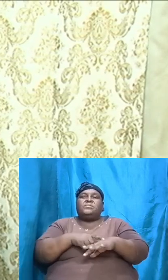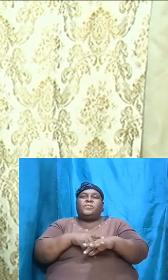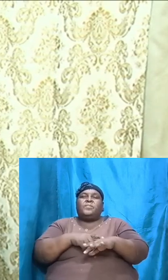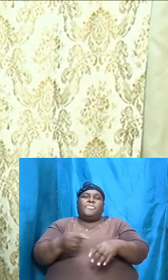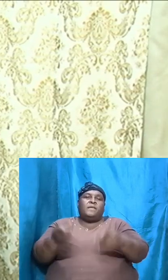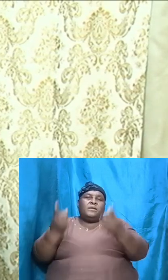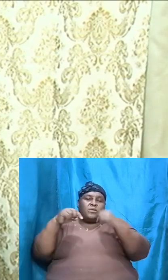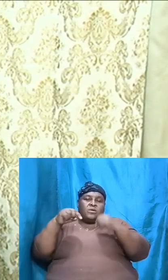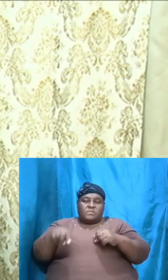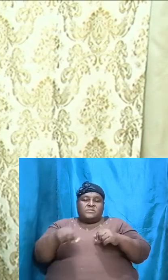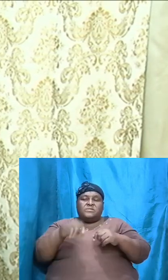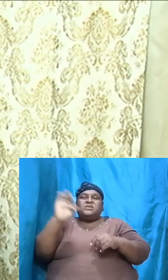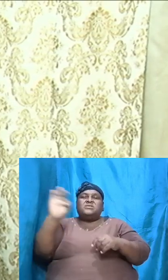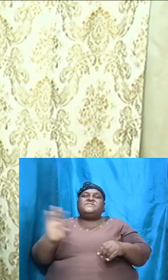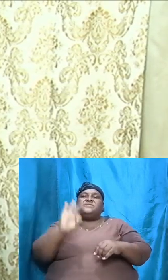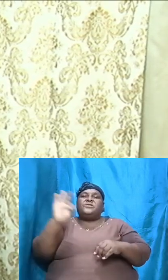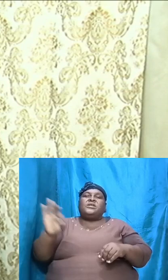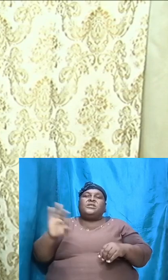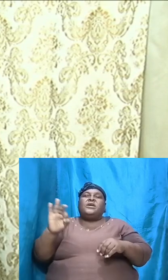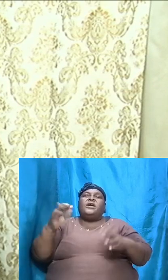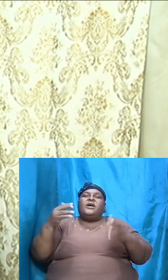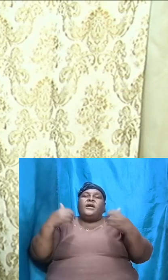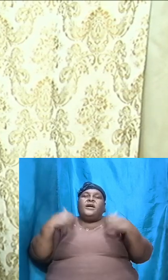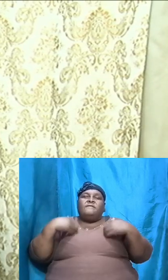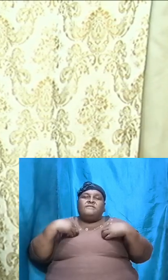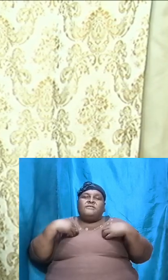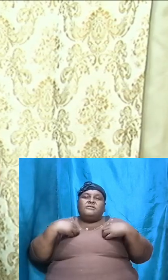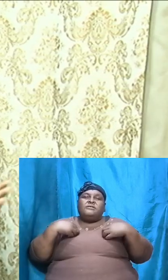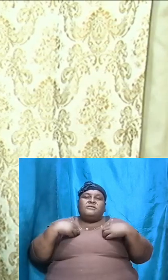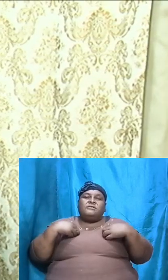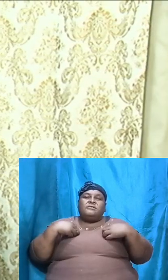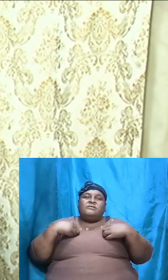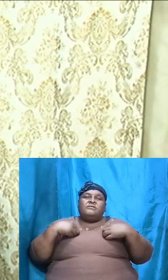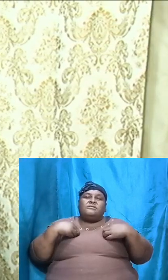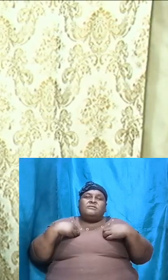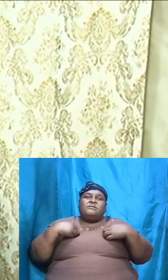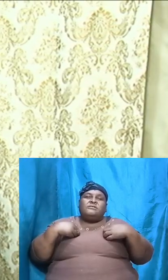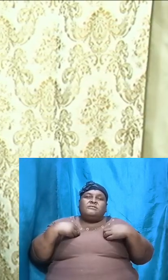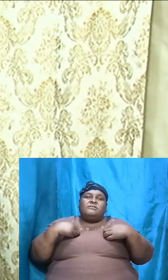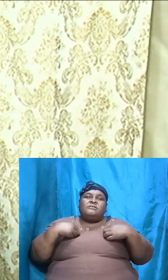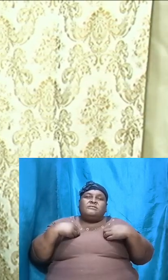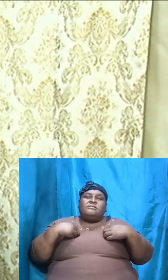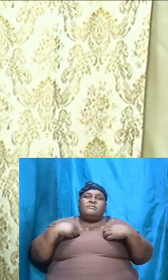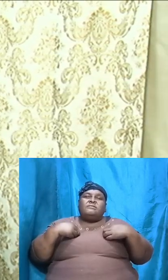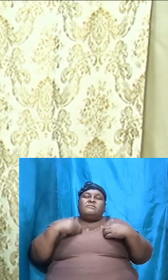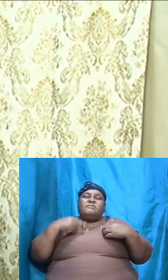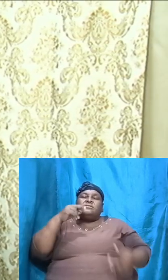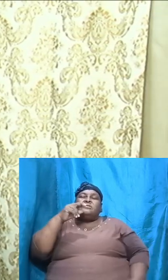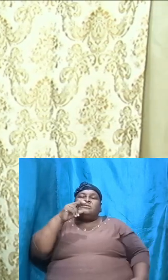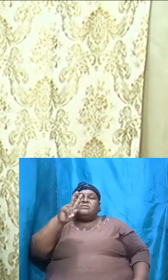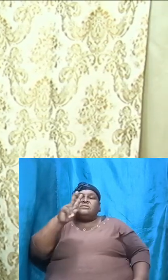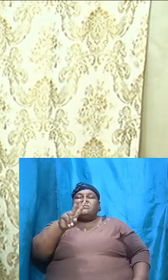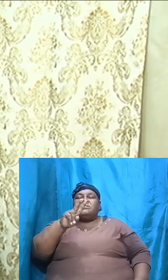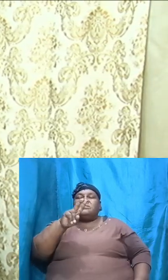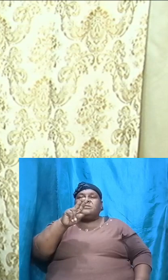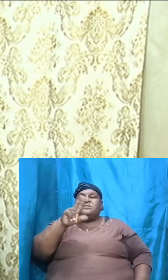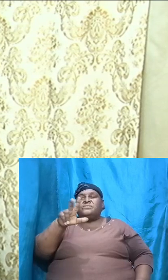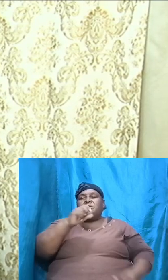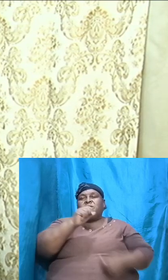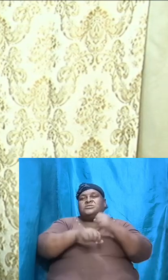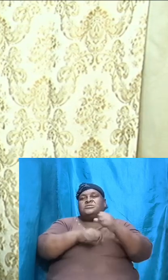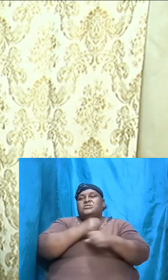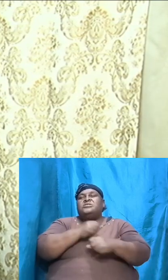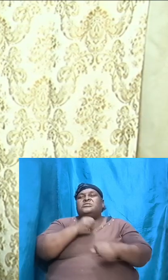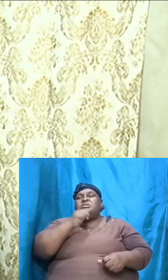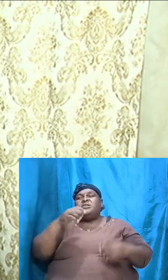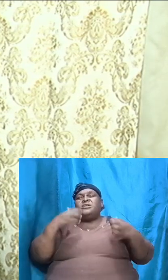this Friday we will be having after about three or so years that we have not had any we will be having a